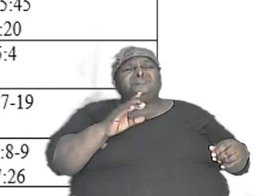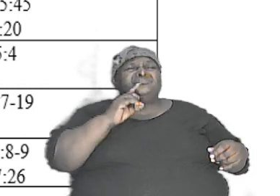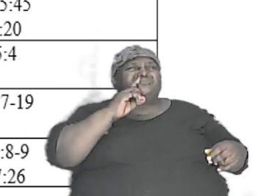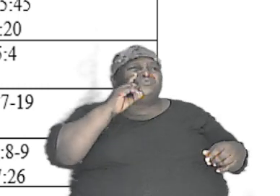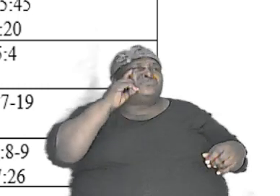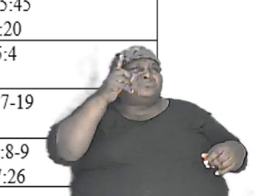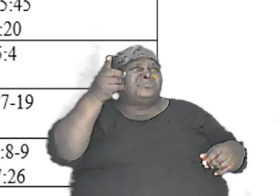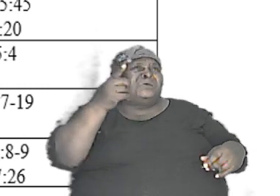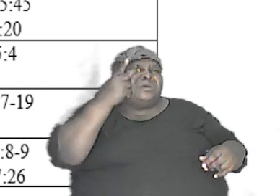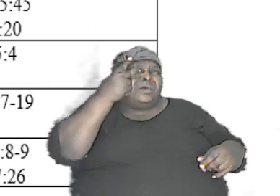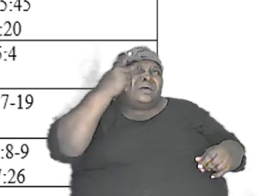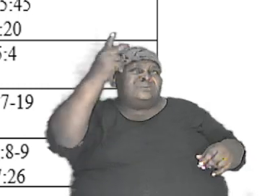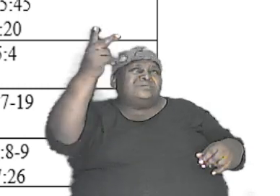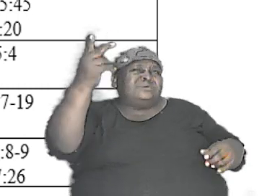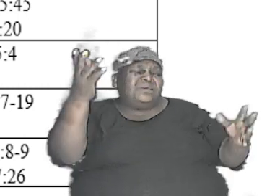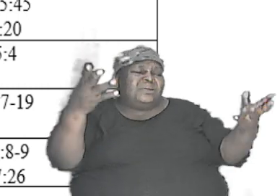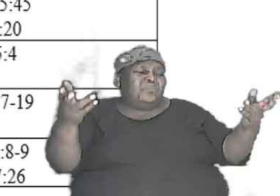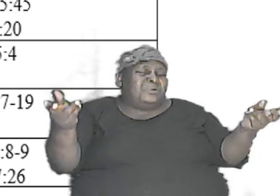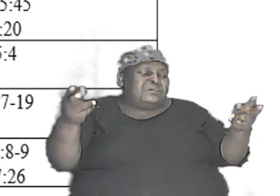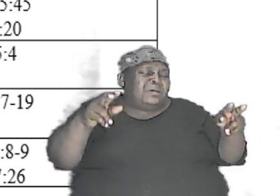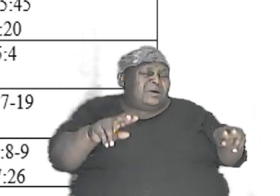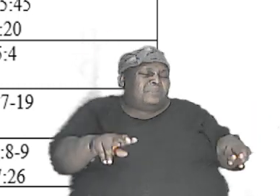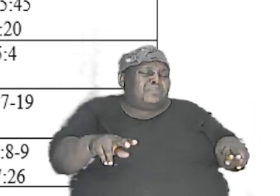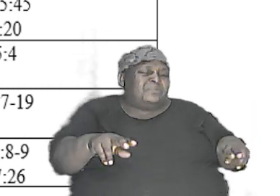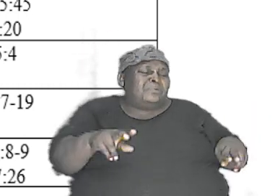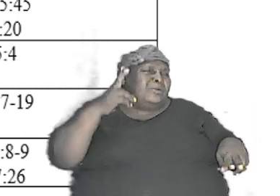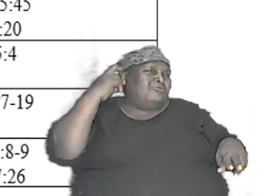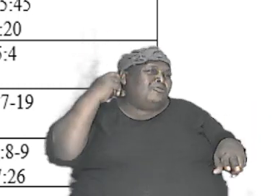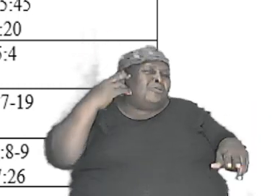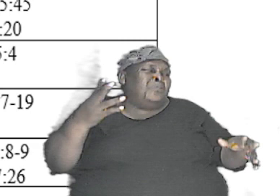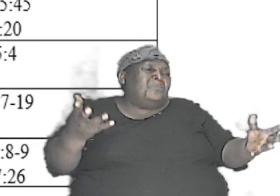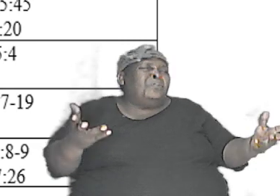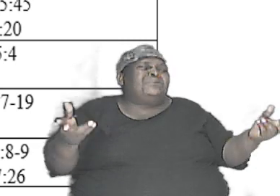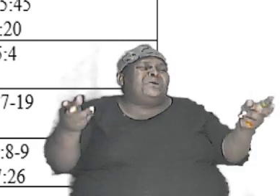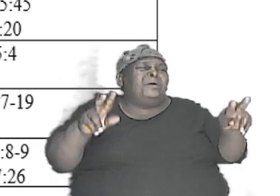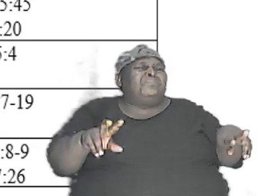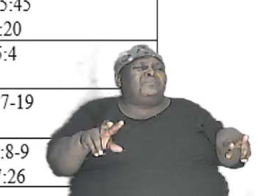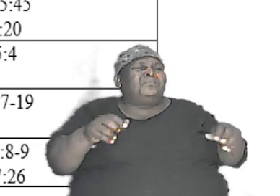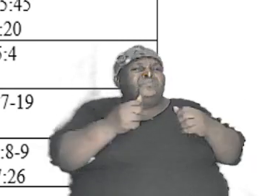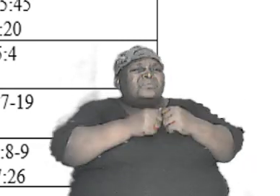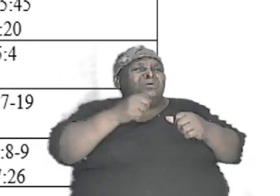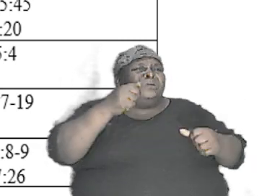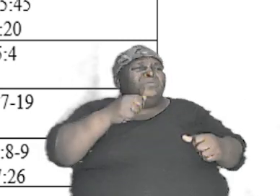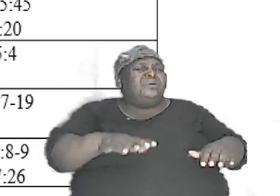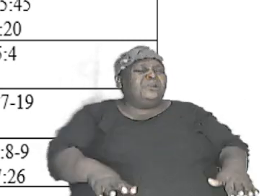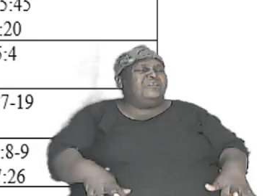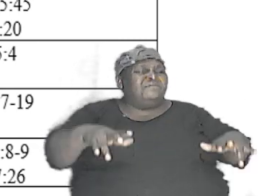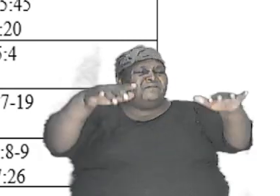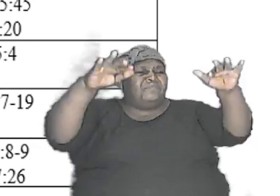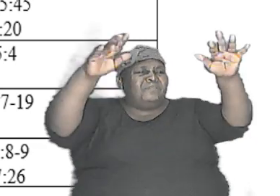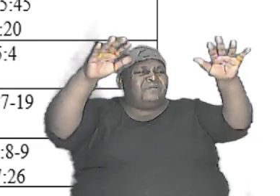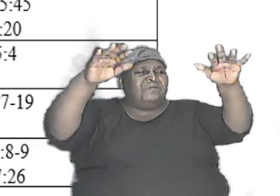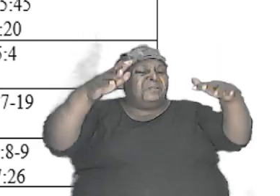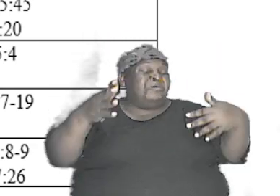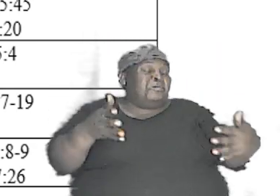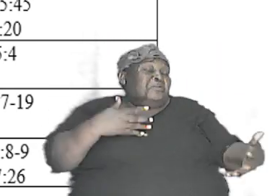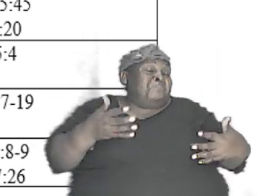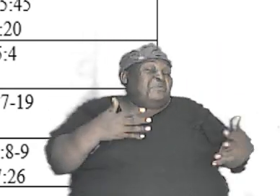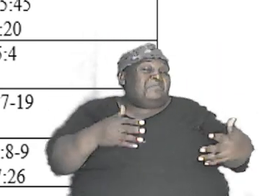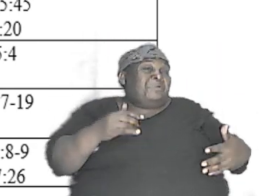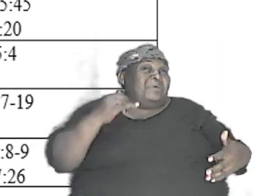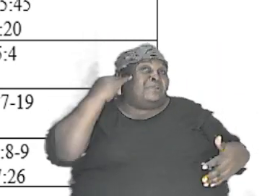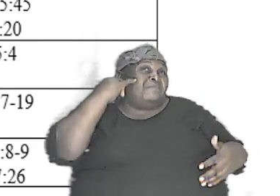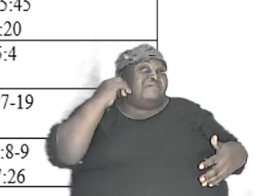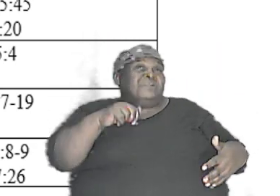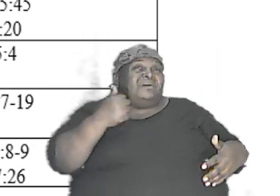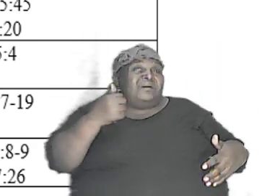saw what happened and heard what happened I should say with the flood and probably determined that another flood if that